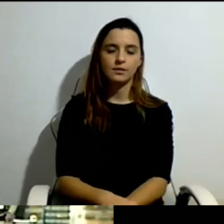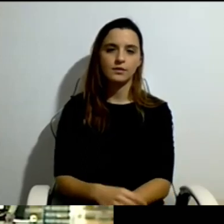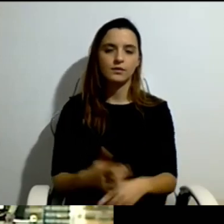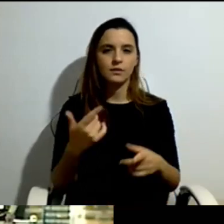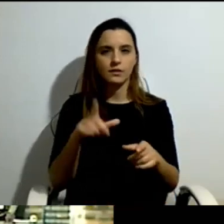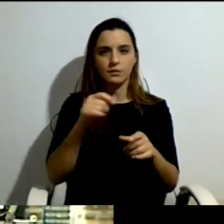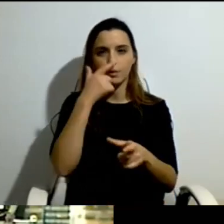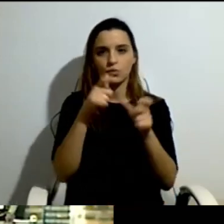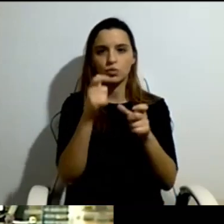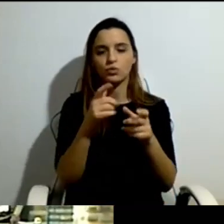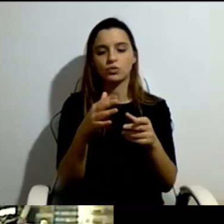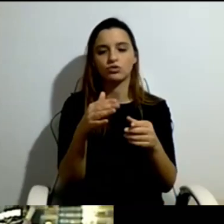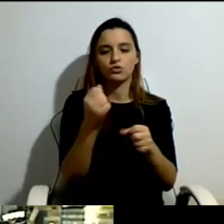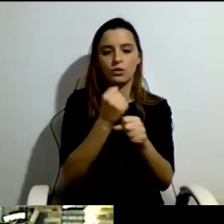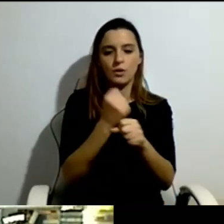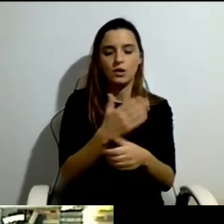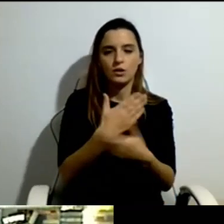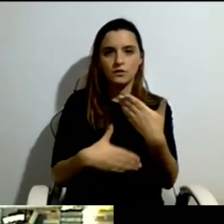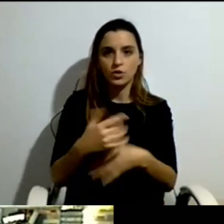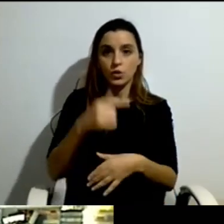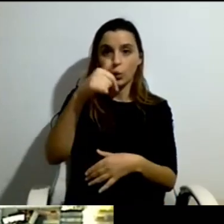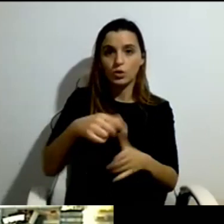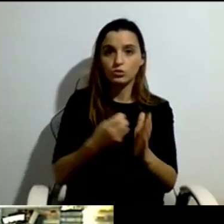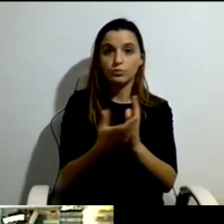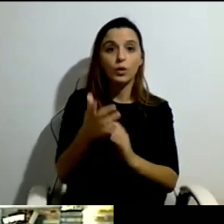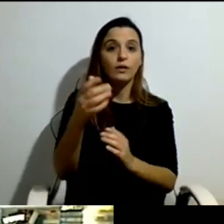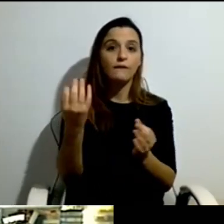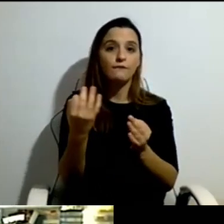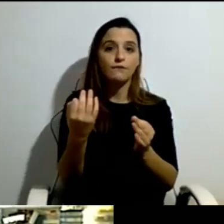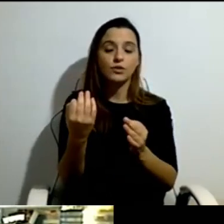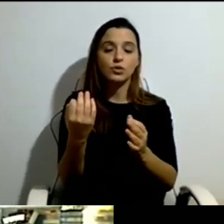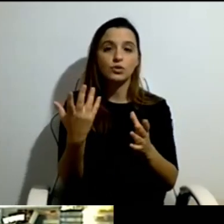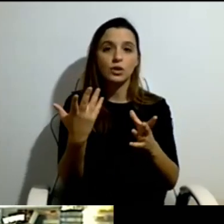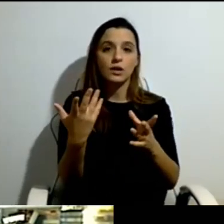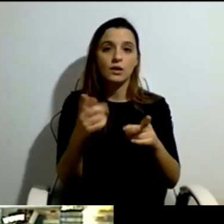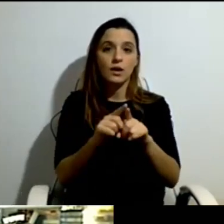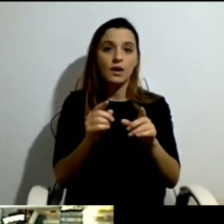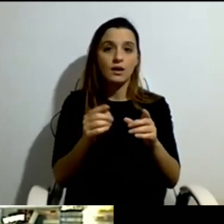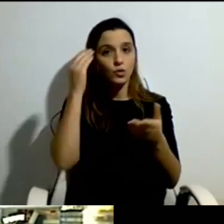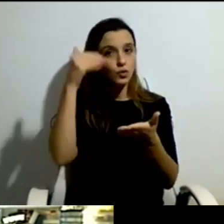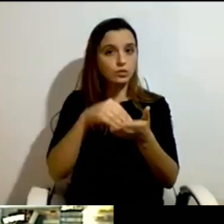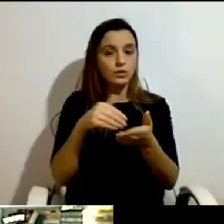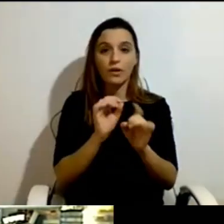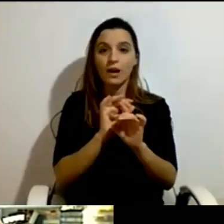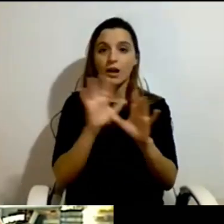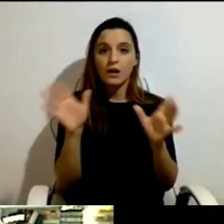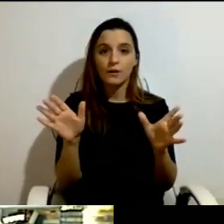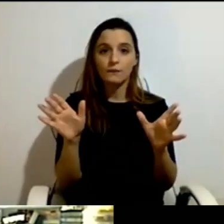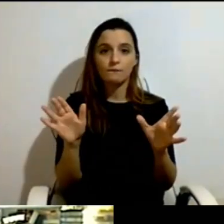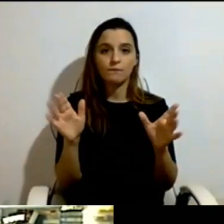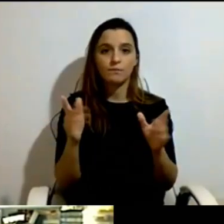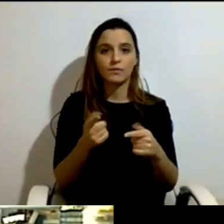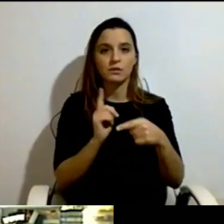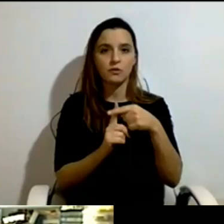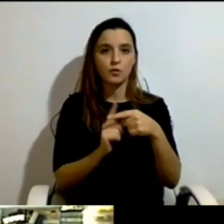results were so drastically clear in favor of our model that nobody could say no